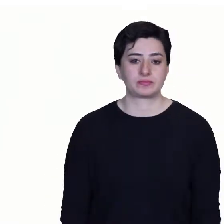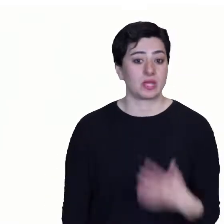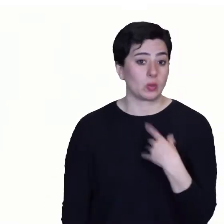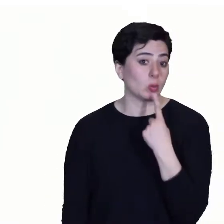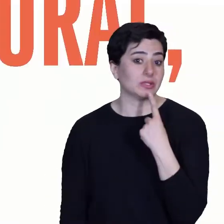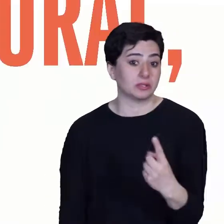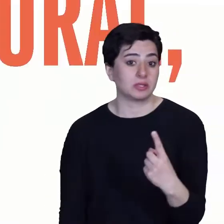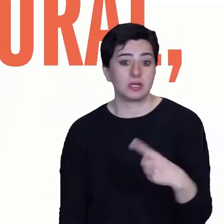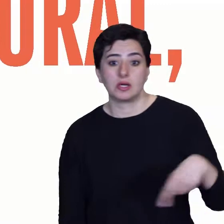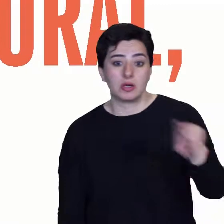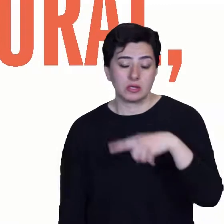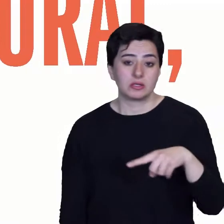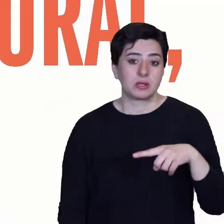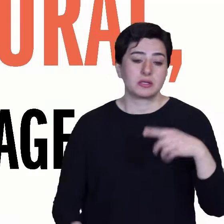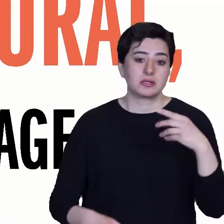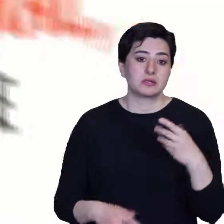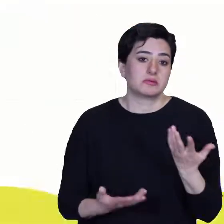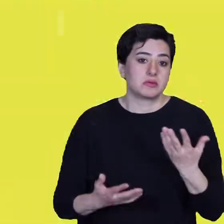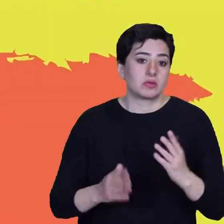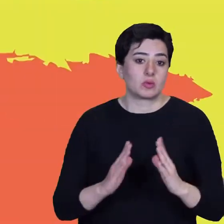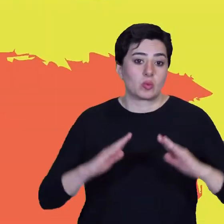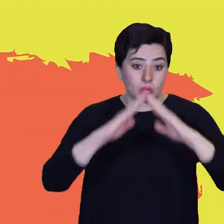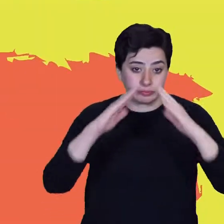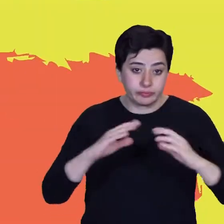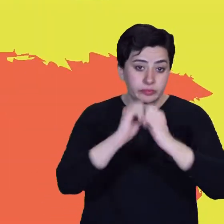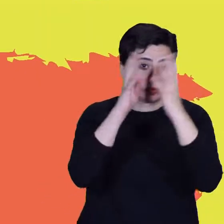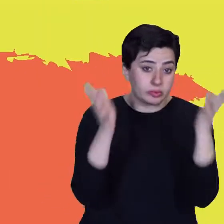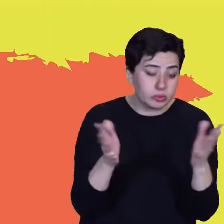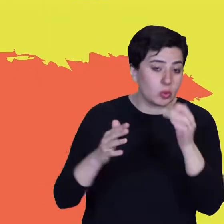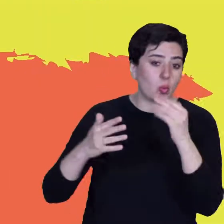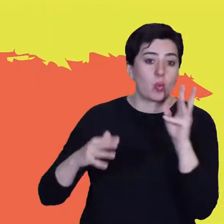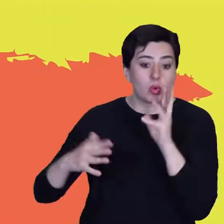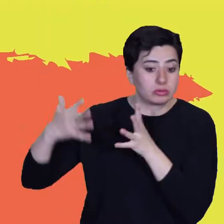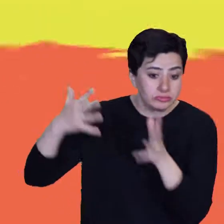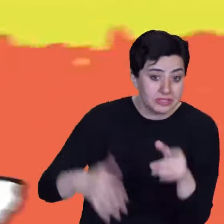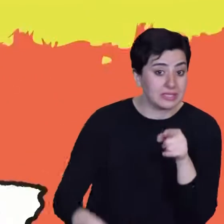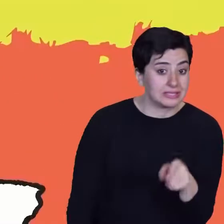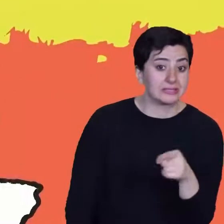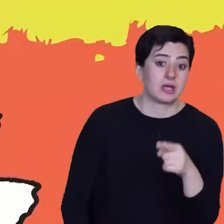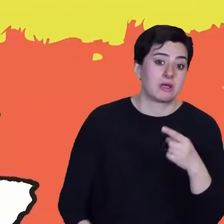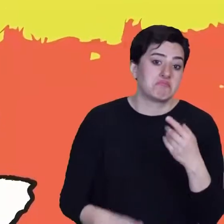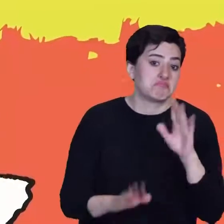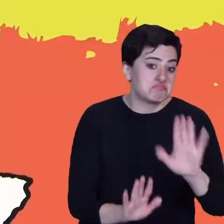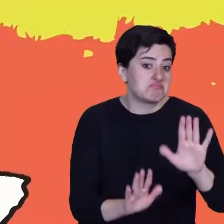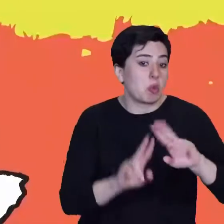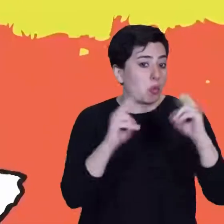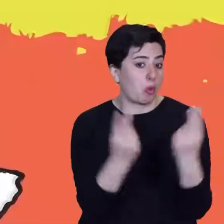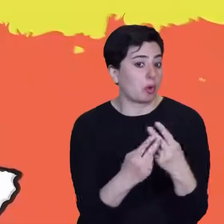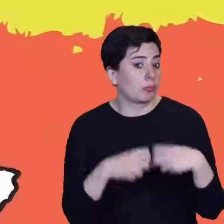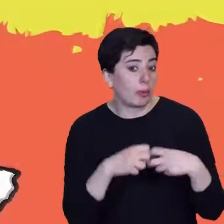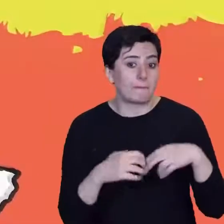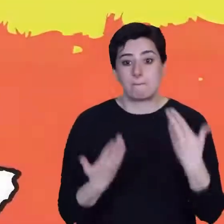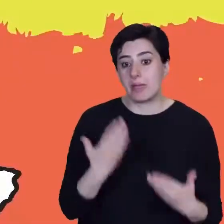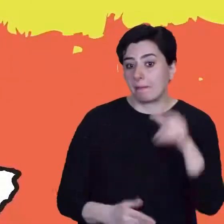say a flood is natural, but sometimes a village floods because humans were dumping their rubbish upstream or cutting down trees.